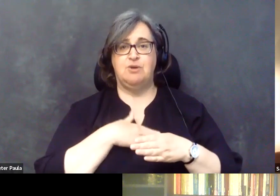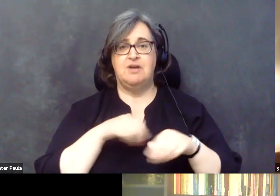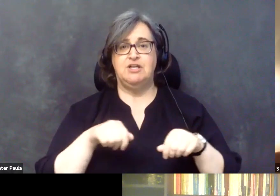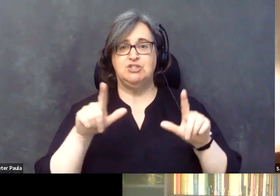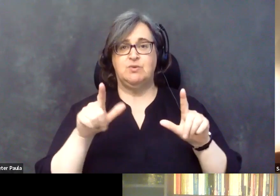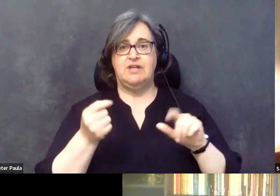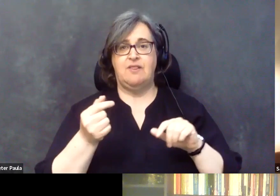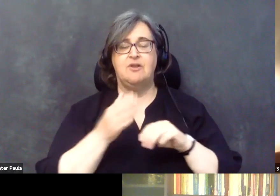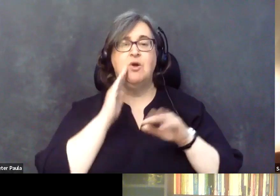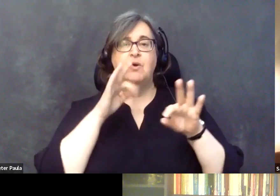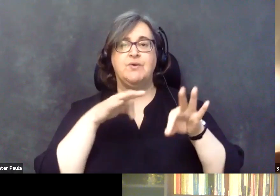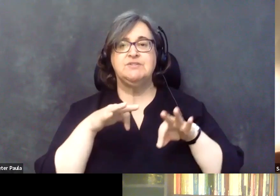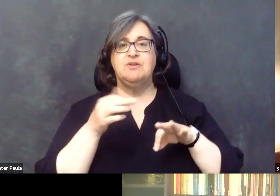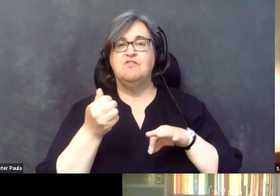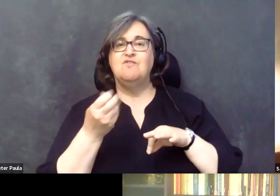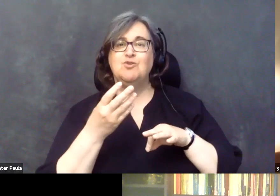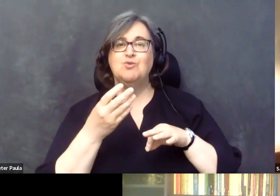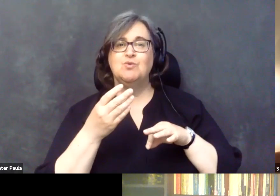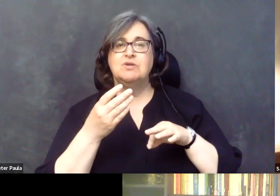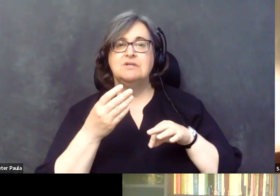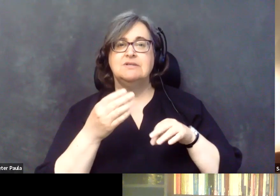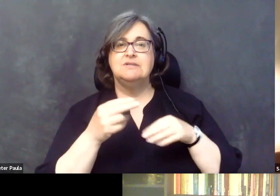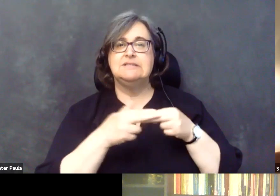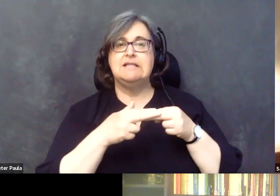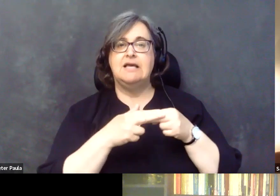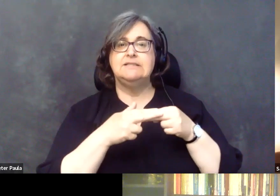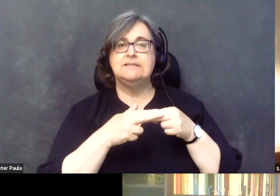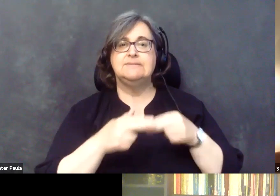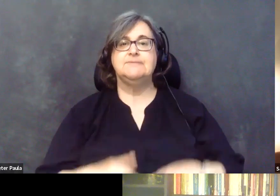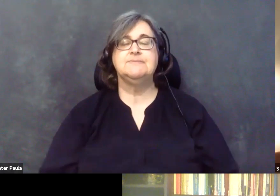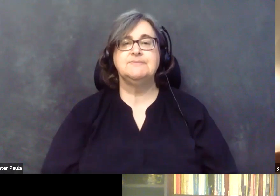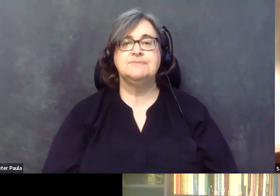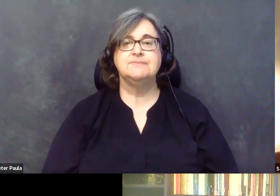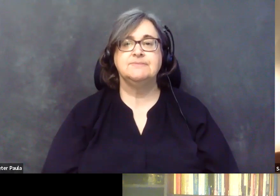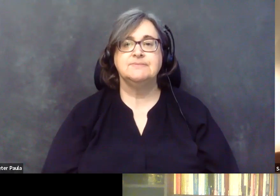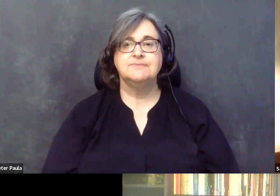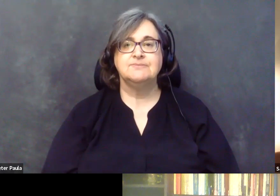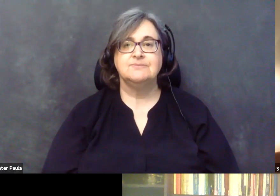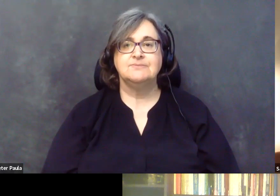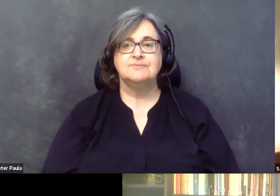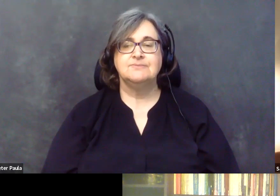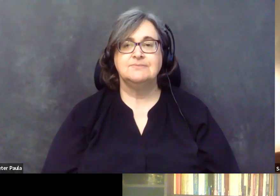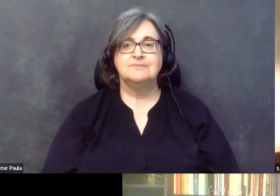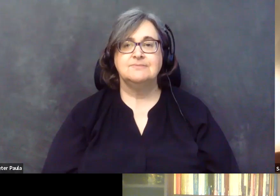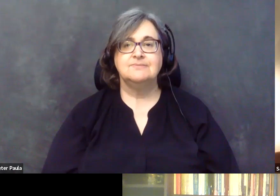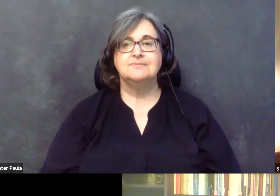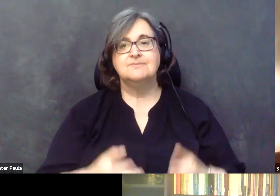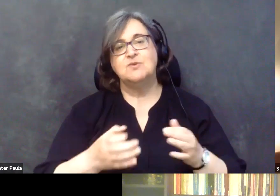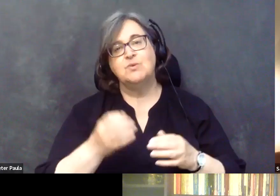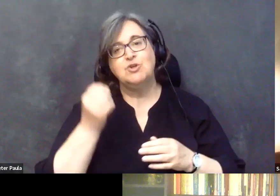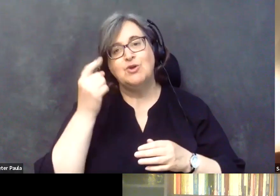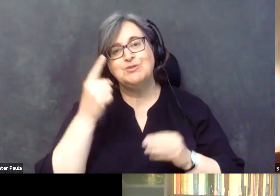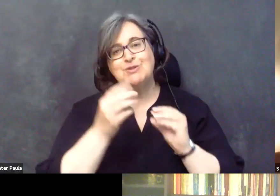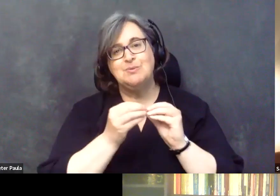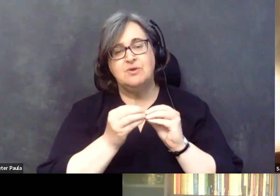and go over a few slides just to, you know, understand the topic a little